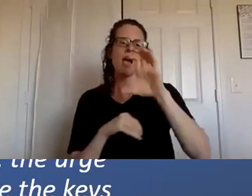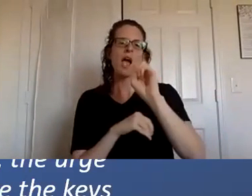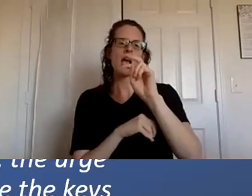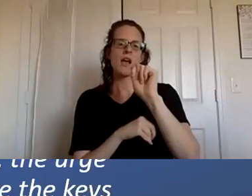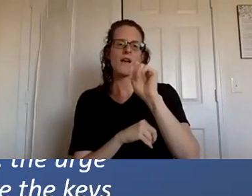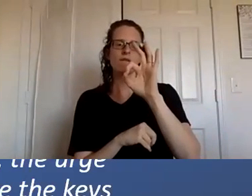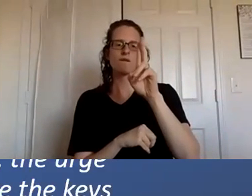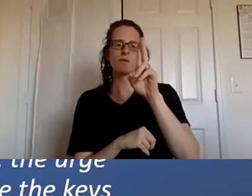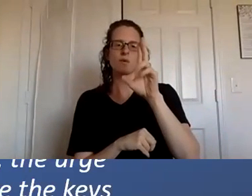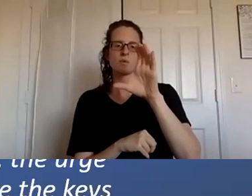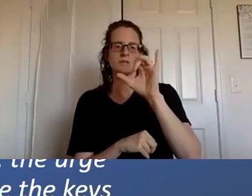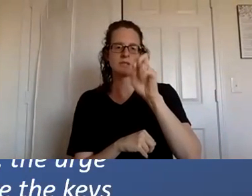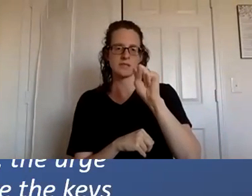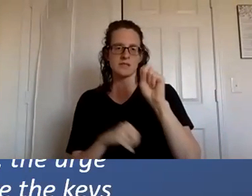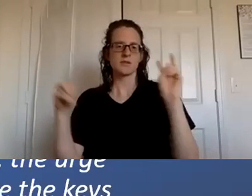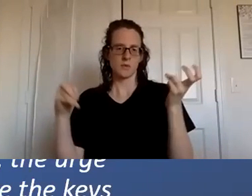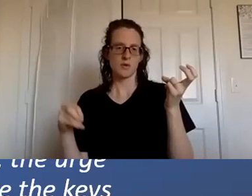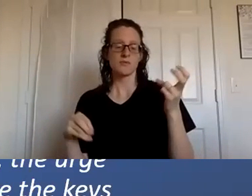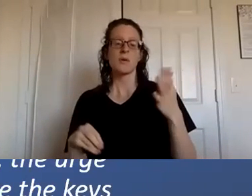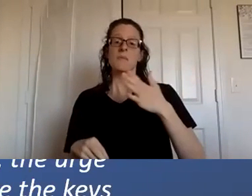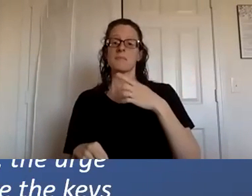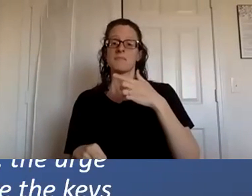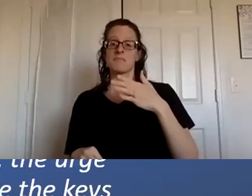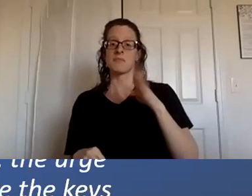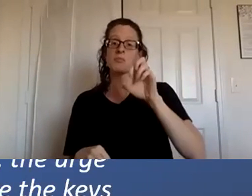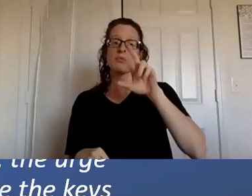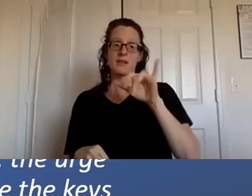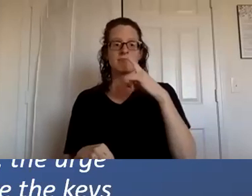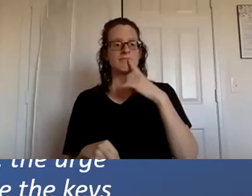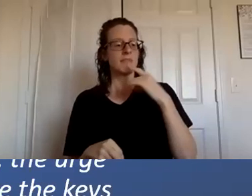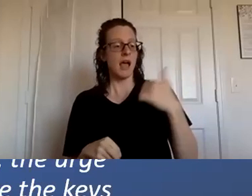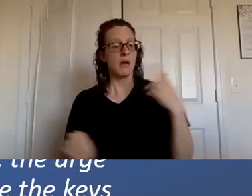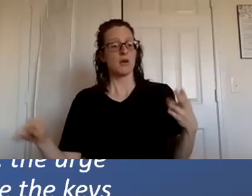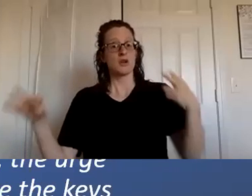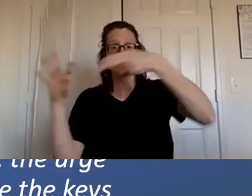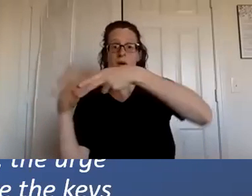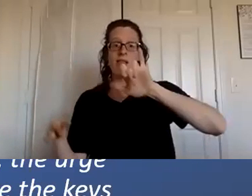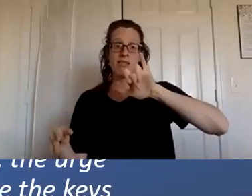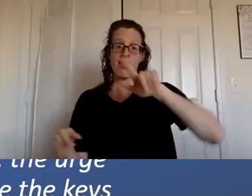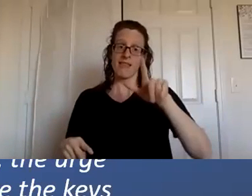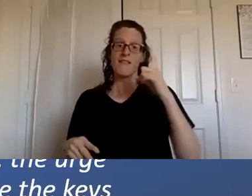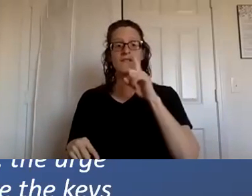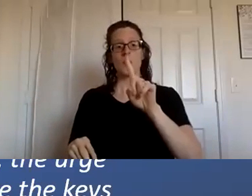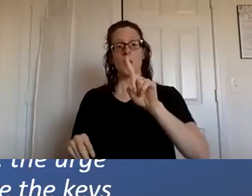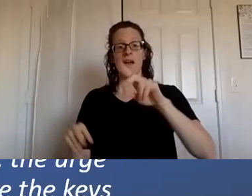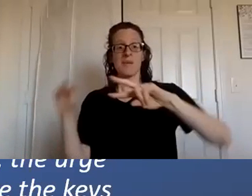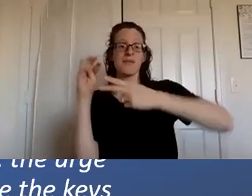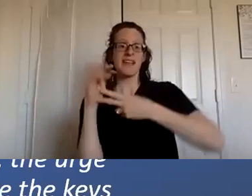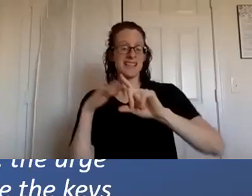so when I joined Young Living I didn't join Young Living to start a business